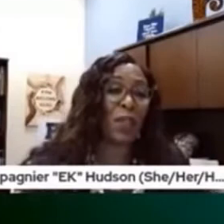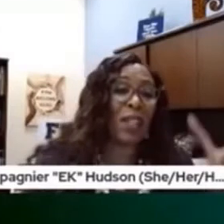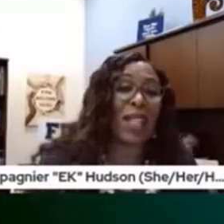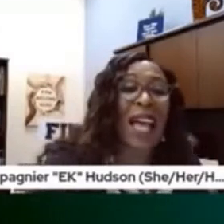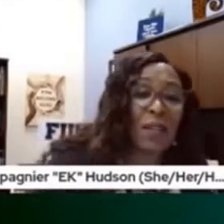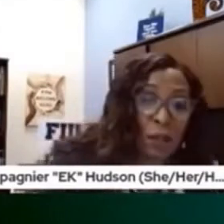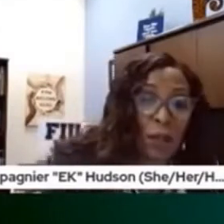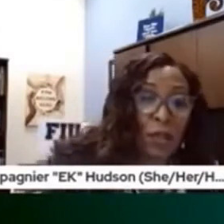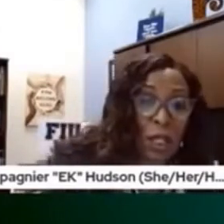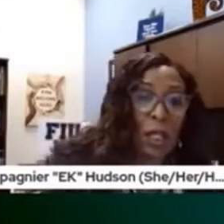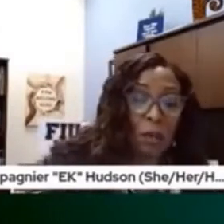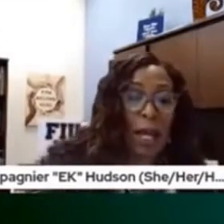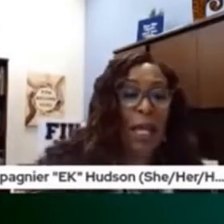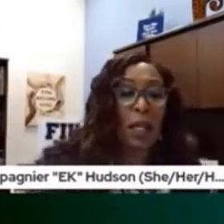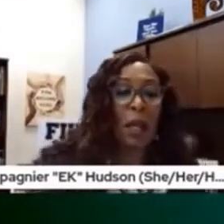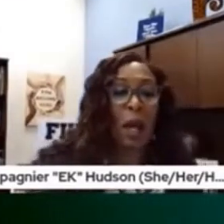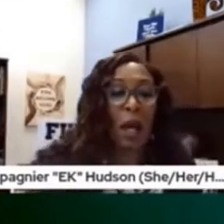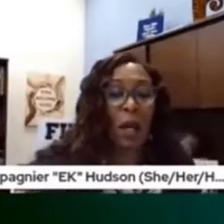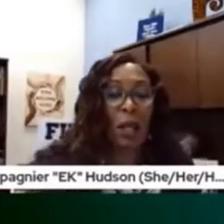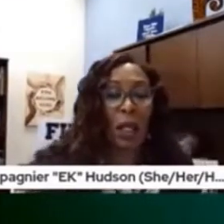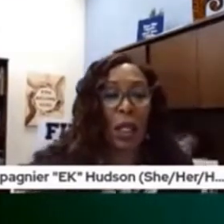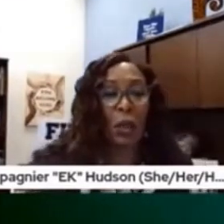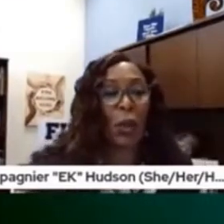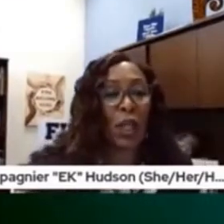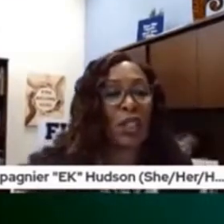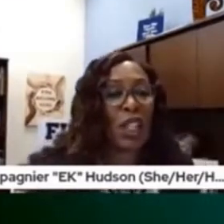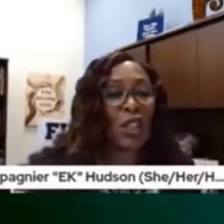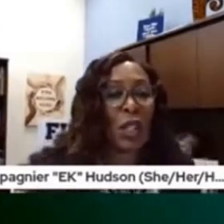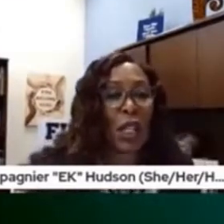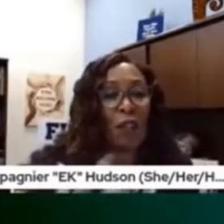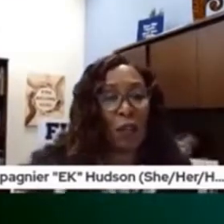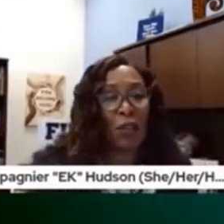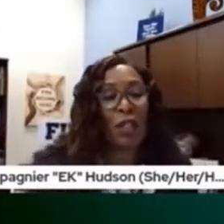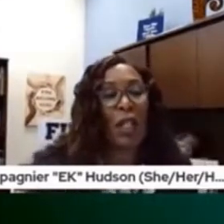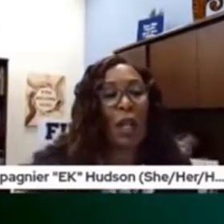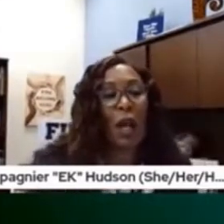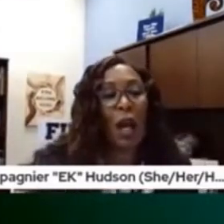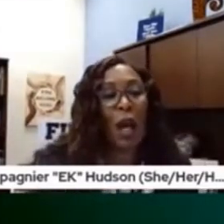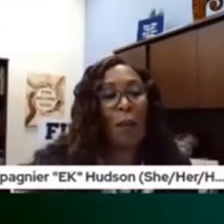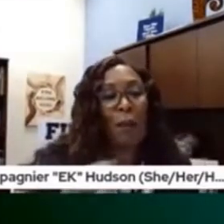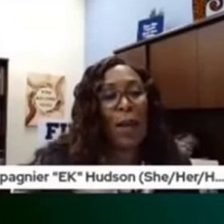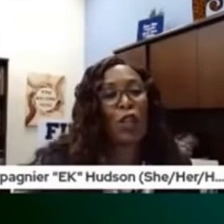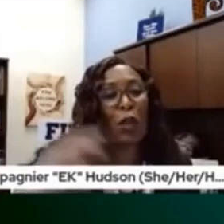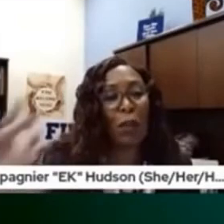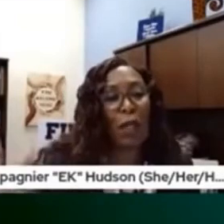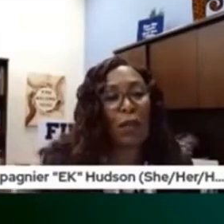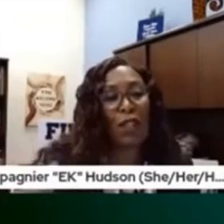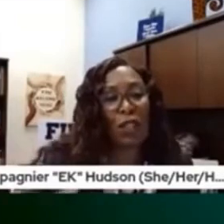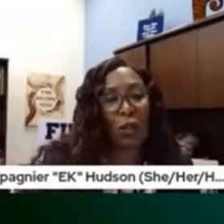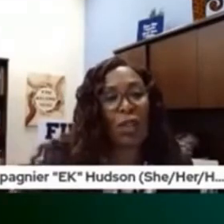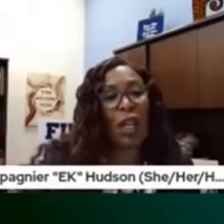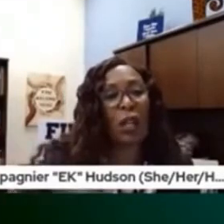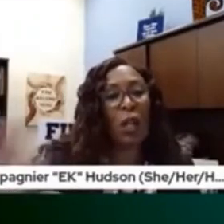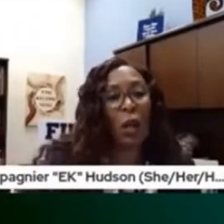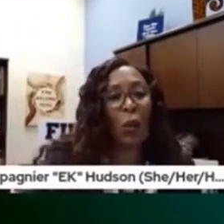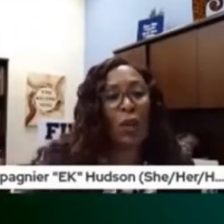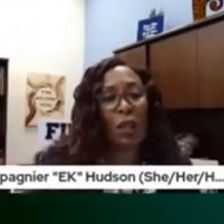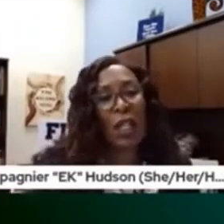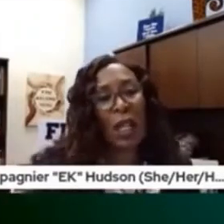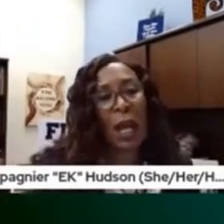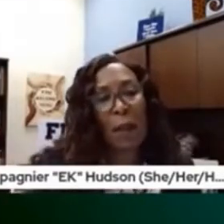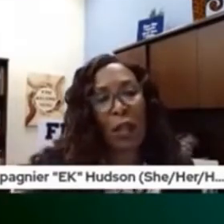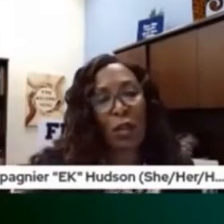the associated with the lack of diversity right uh in your organization and then conversely uh measuring benefits associated